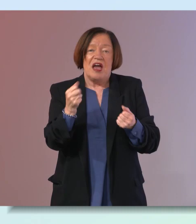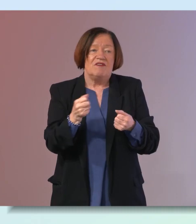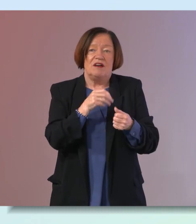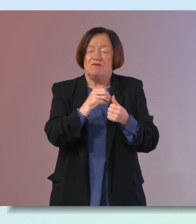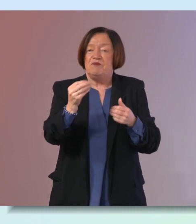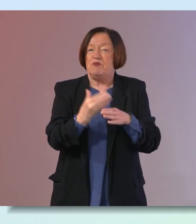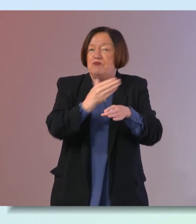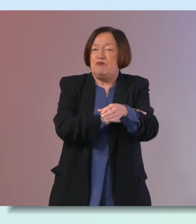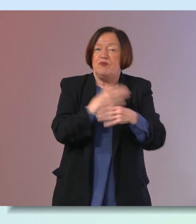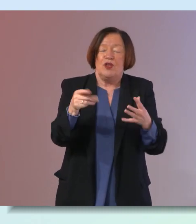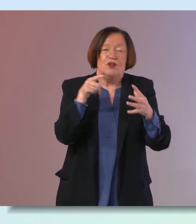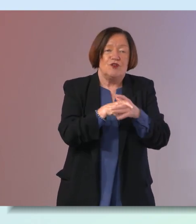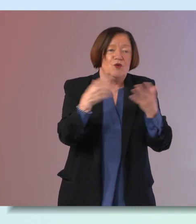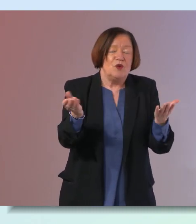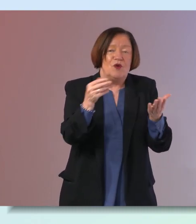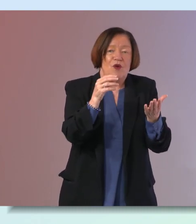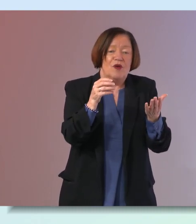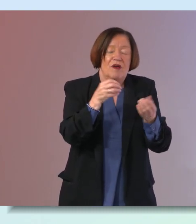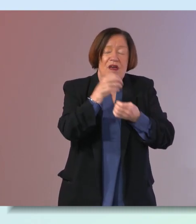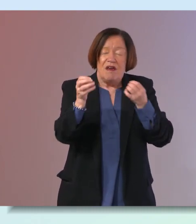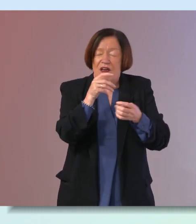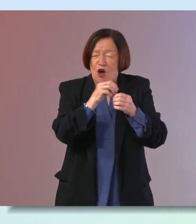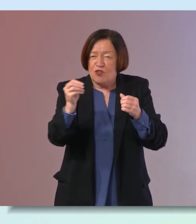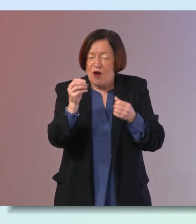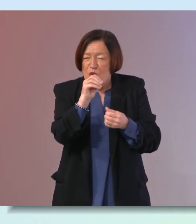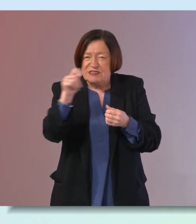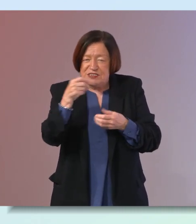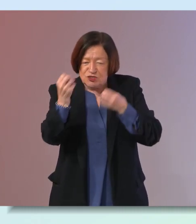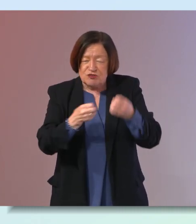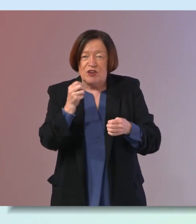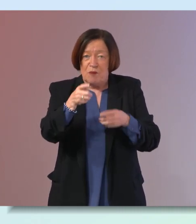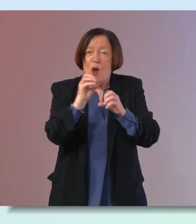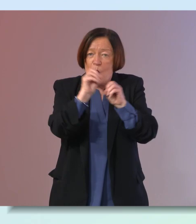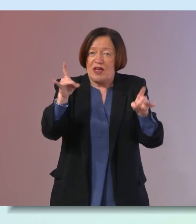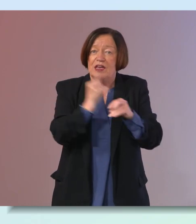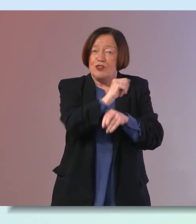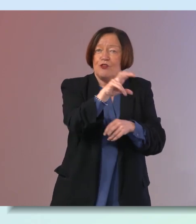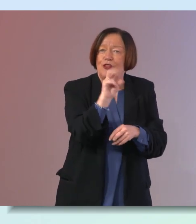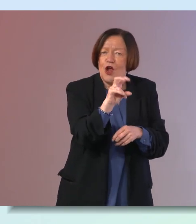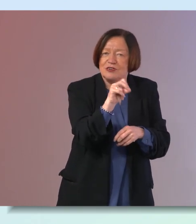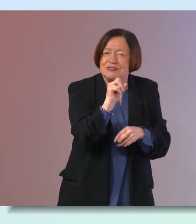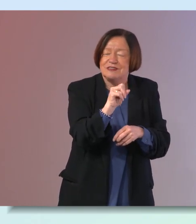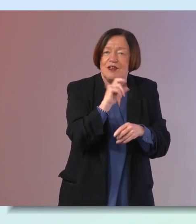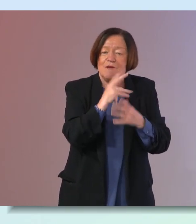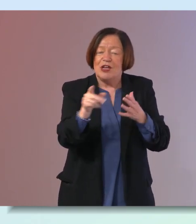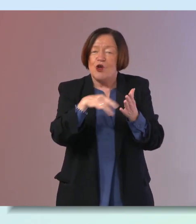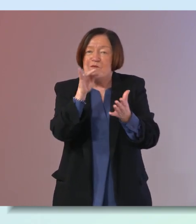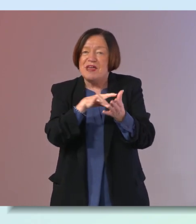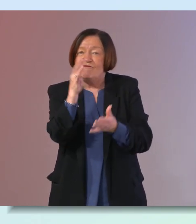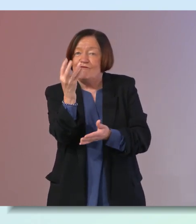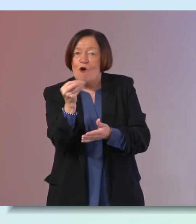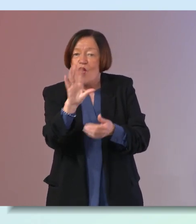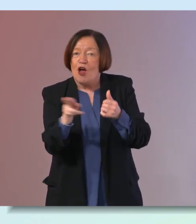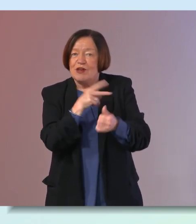some stage maybe through an occupational health screen or something like that and it could have been okay in your 30s but in your mid 40s you'll